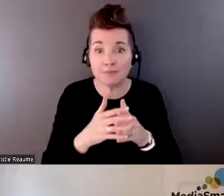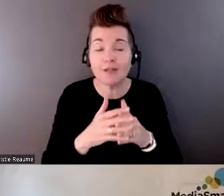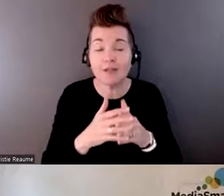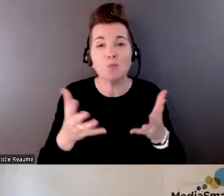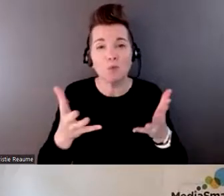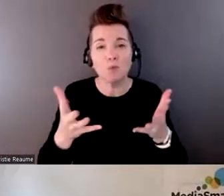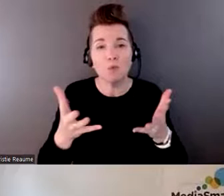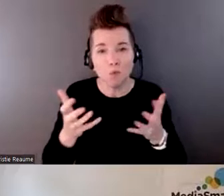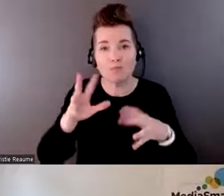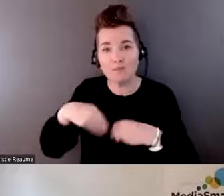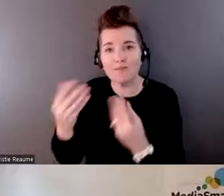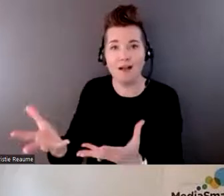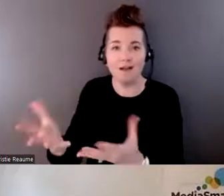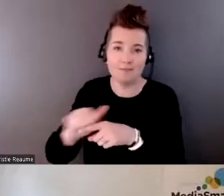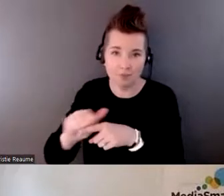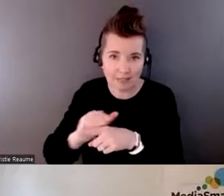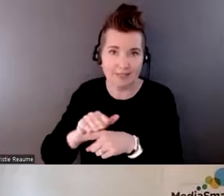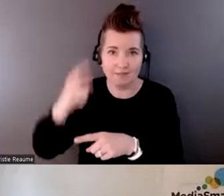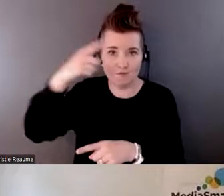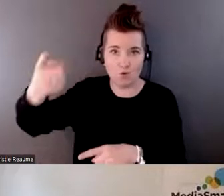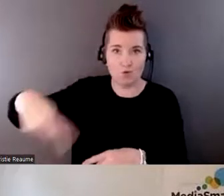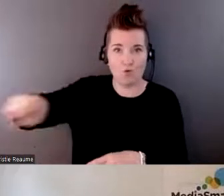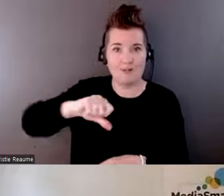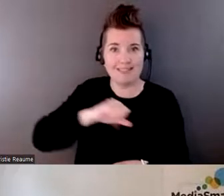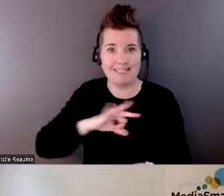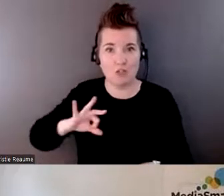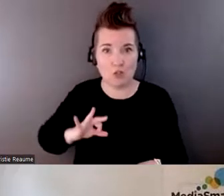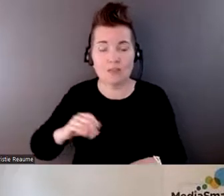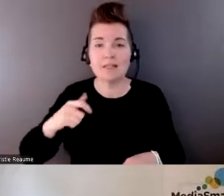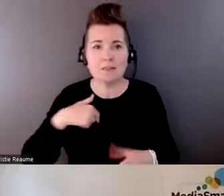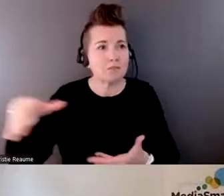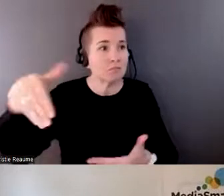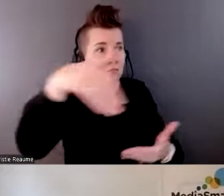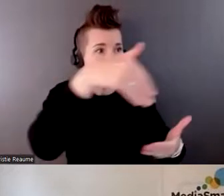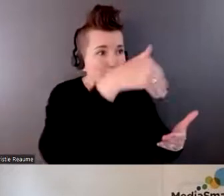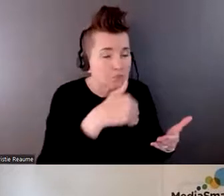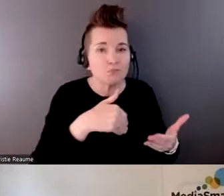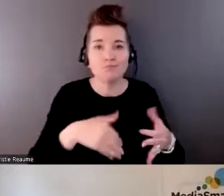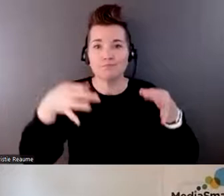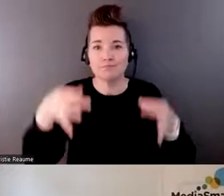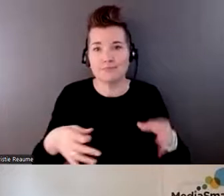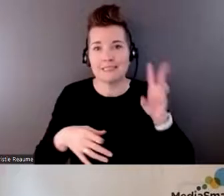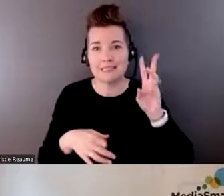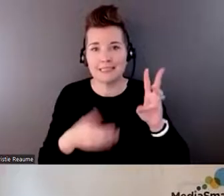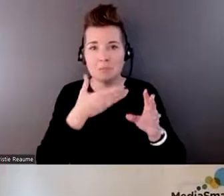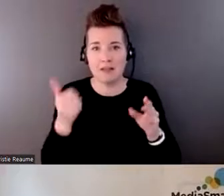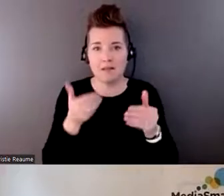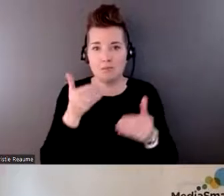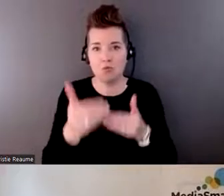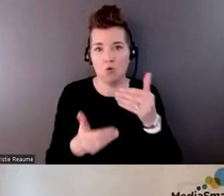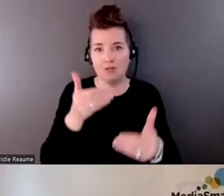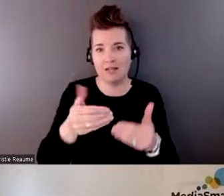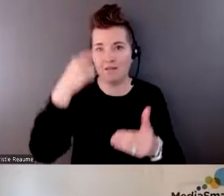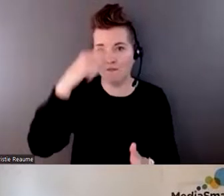adults. And so from this research, I compiled six best practices for building digital literacy among older